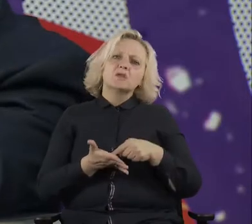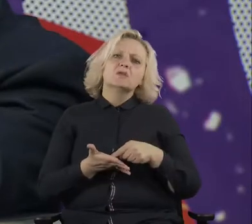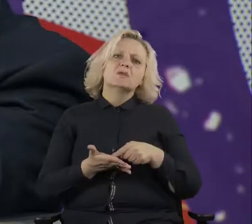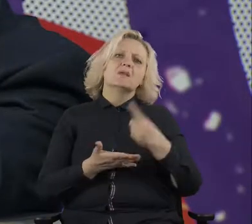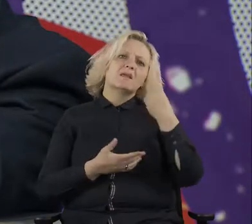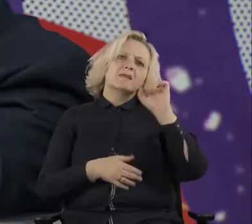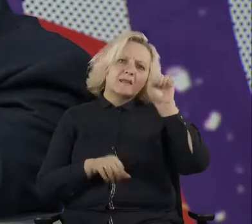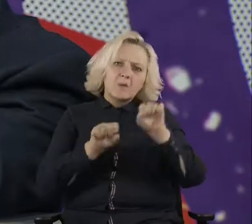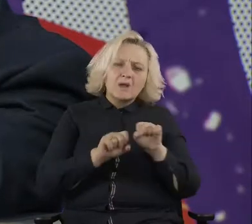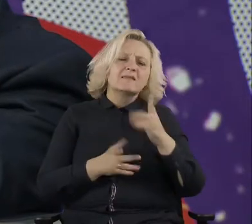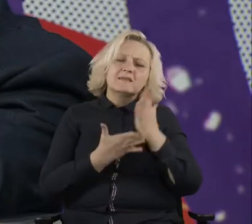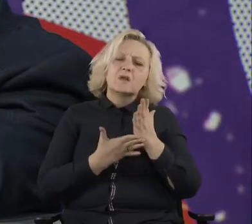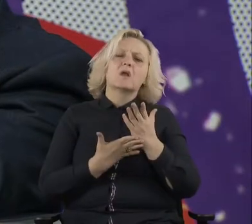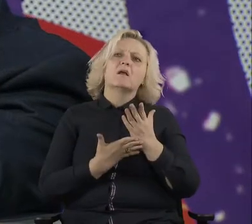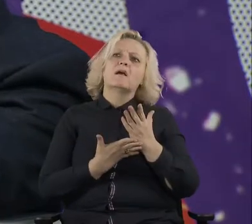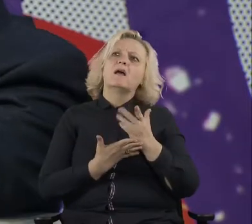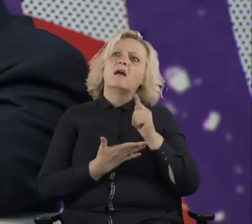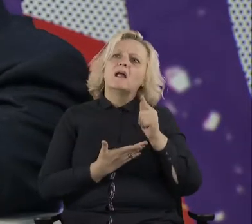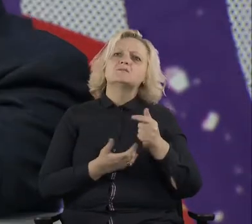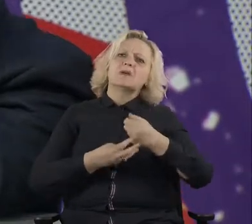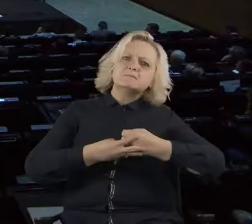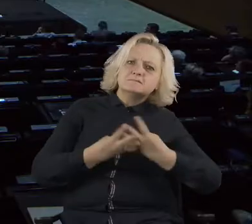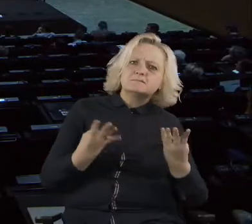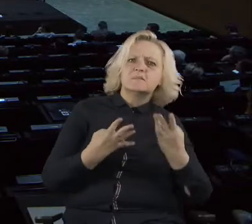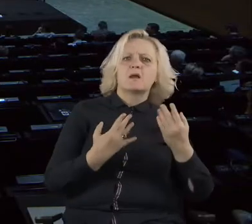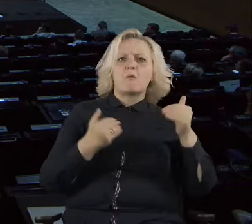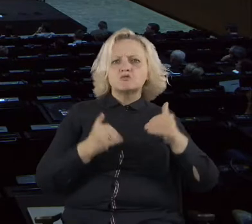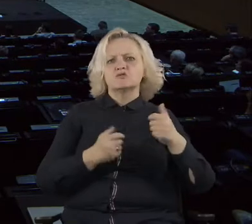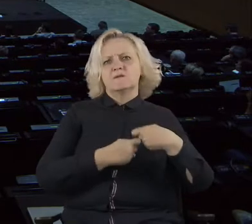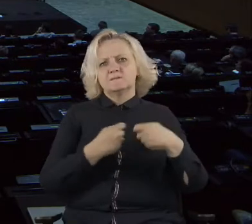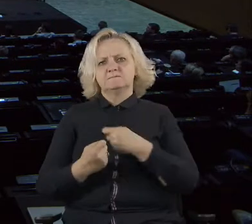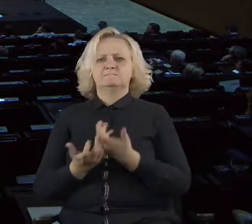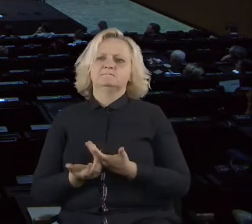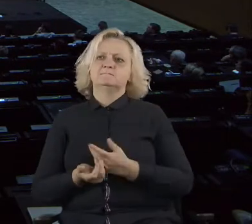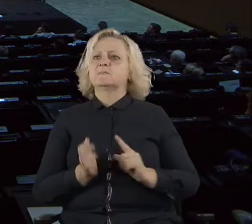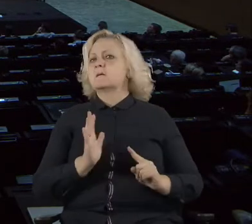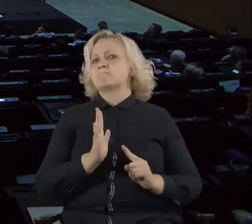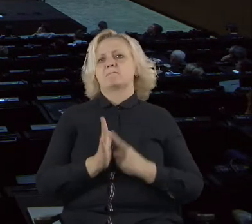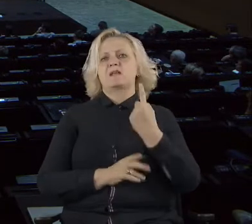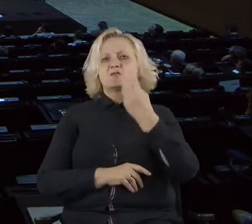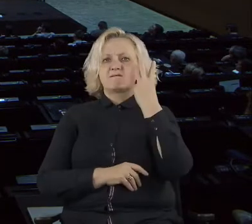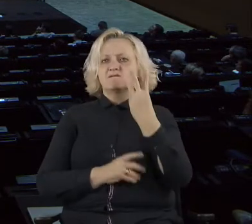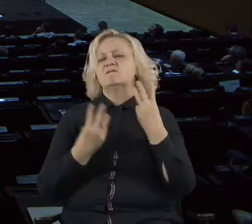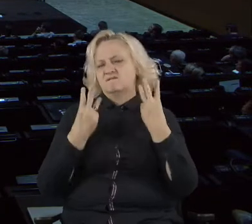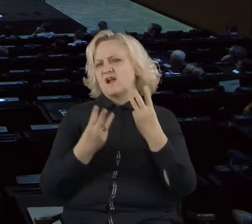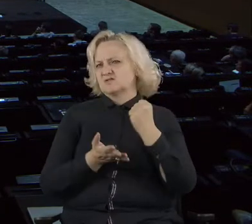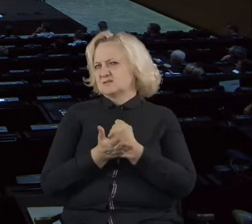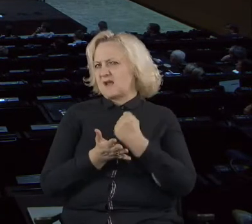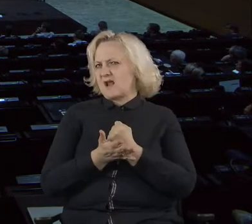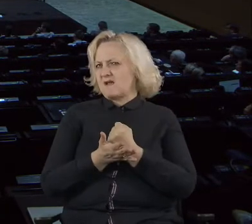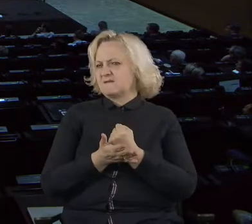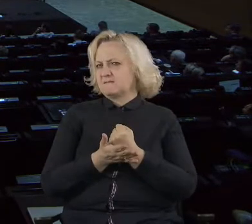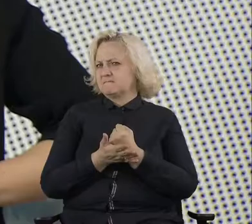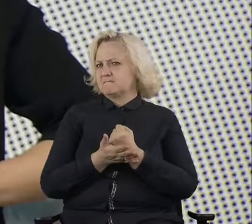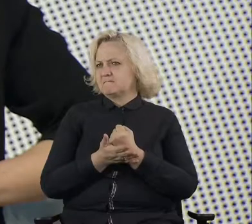society, the golf tech tools. Uh, the first thing, and I think it is the most important to that, make sure